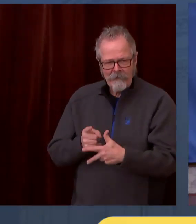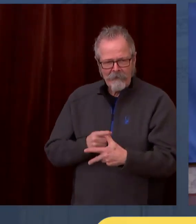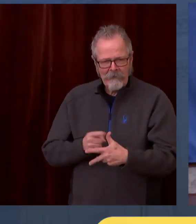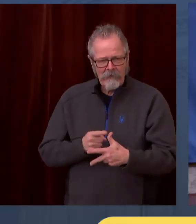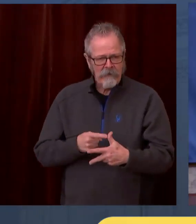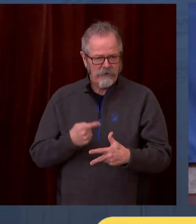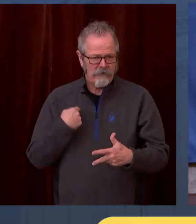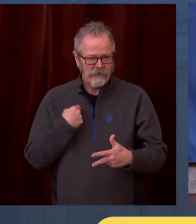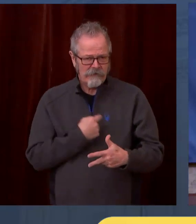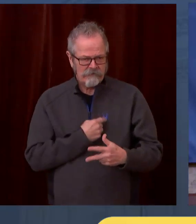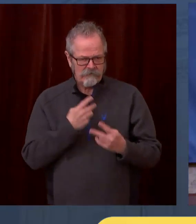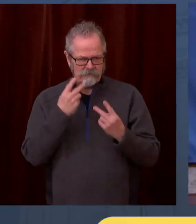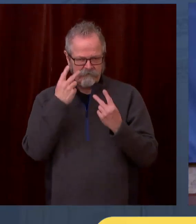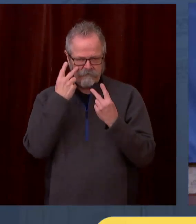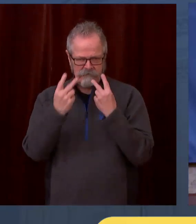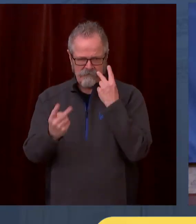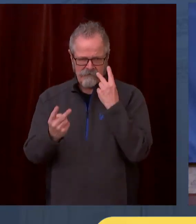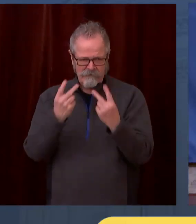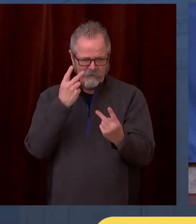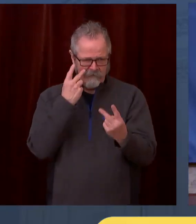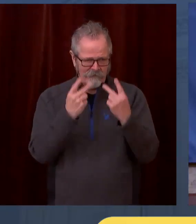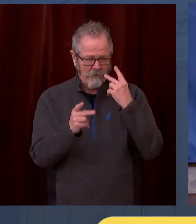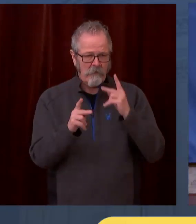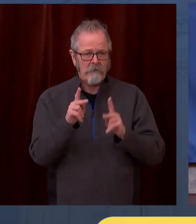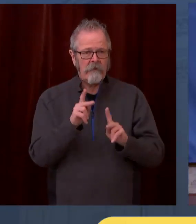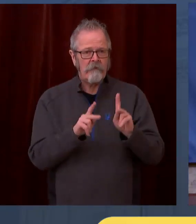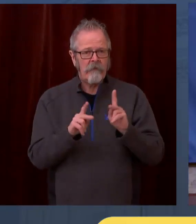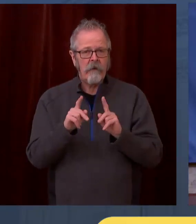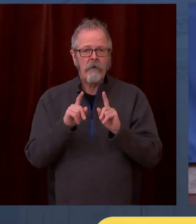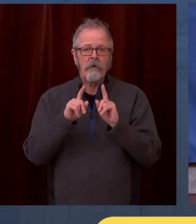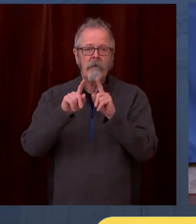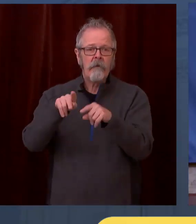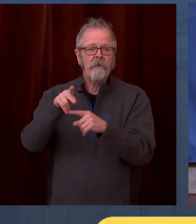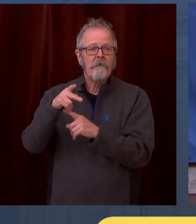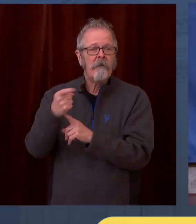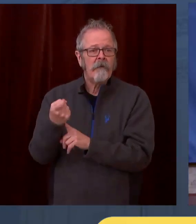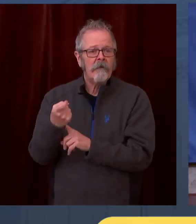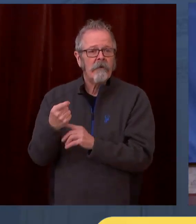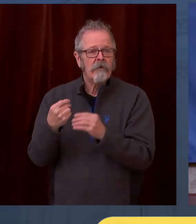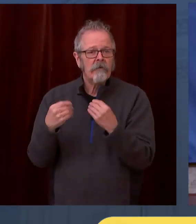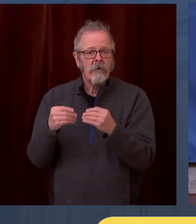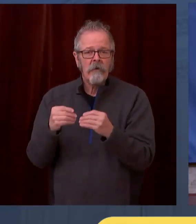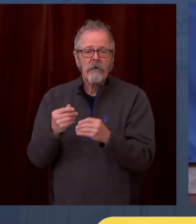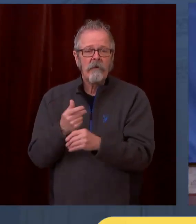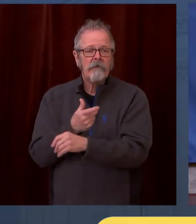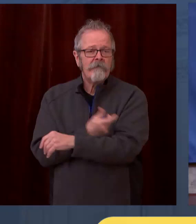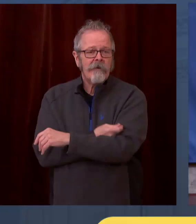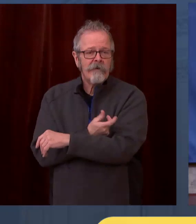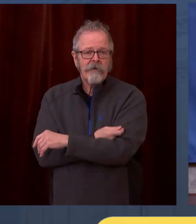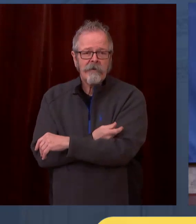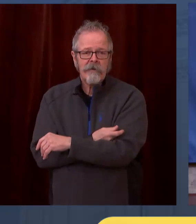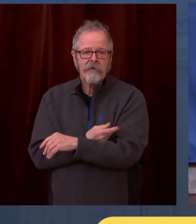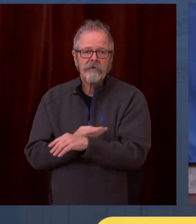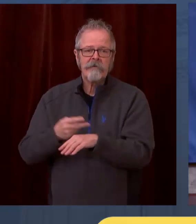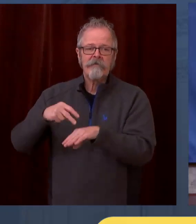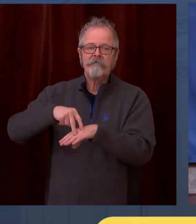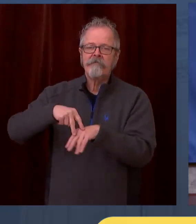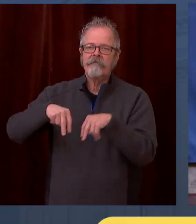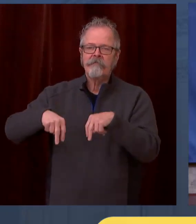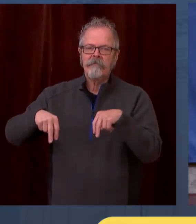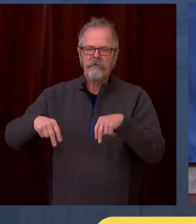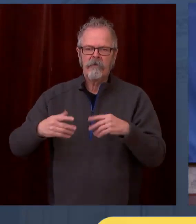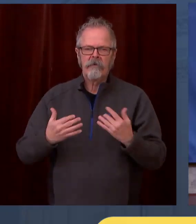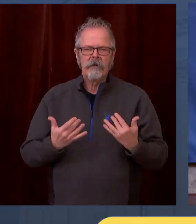or pharmacies in hopes of getting extra doses at the end of the day, why not just open it up to everyone at this point with the understanding that the supply may not